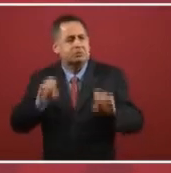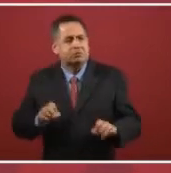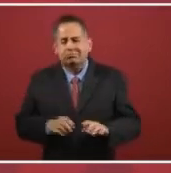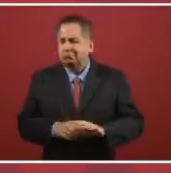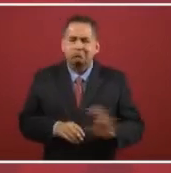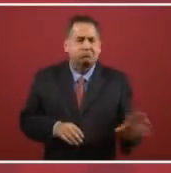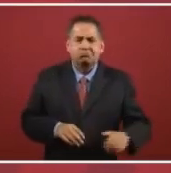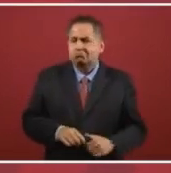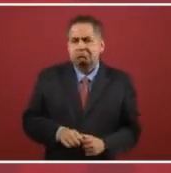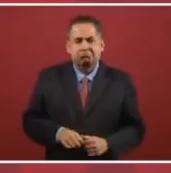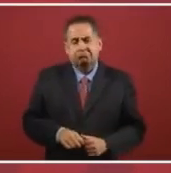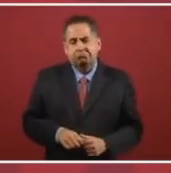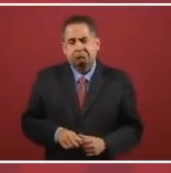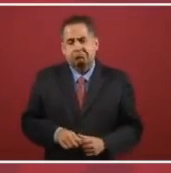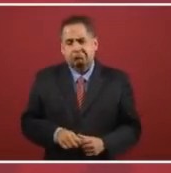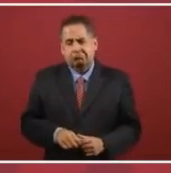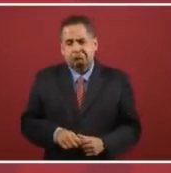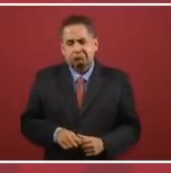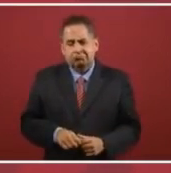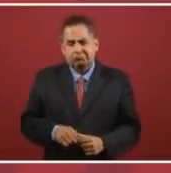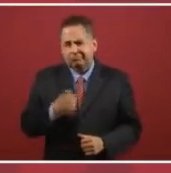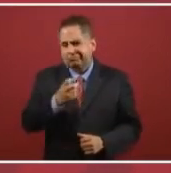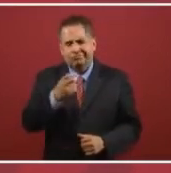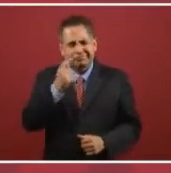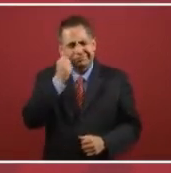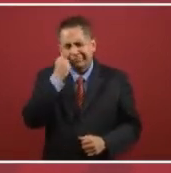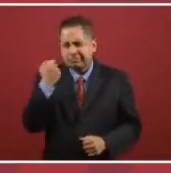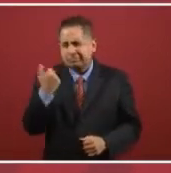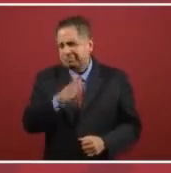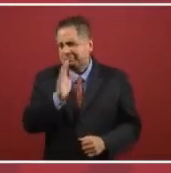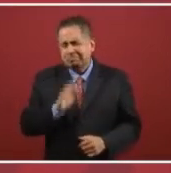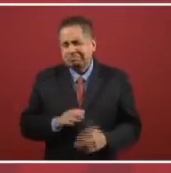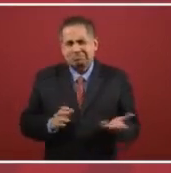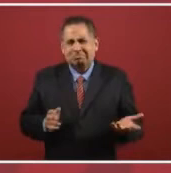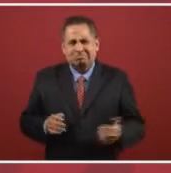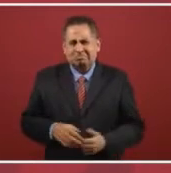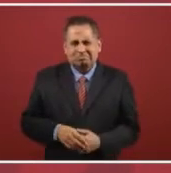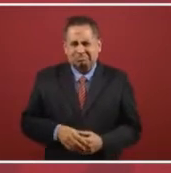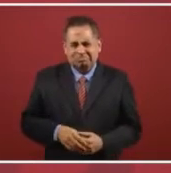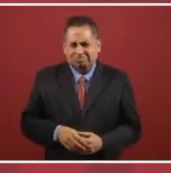The luxuries in the government. That's not important.